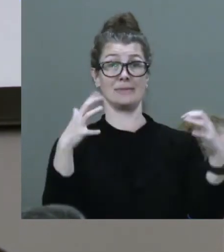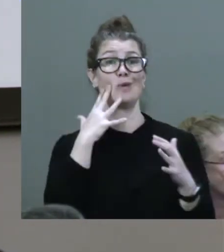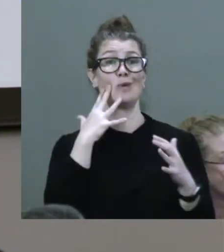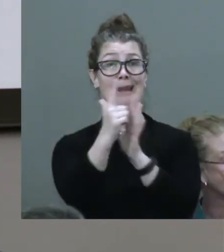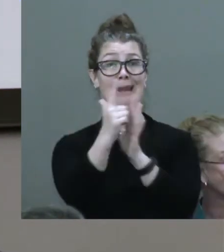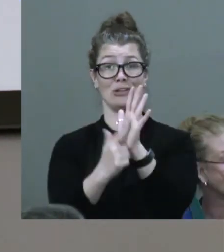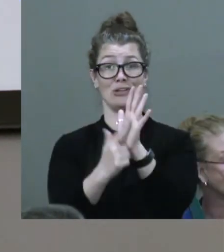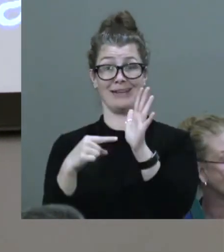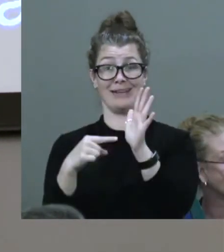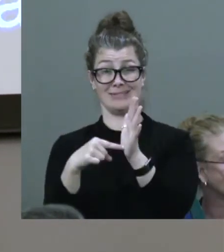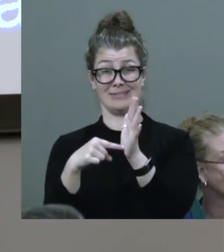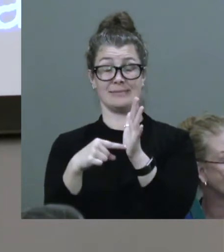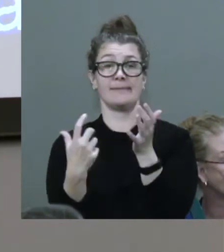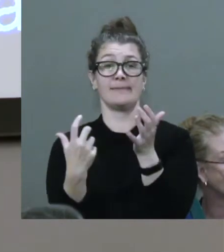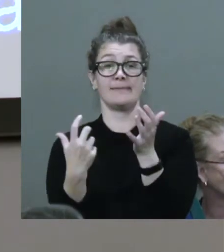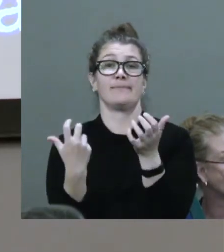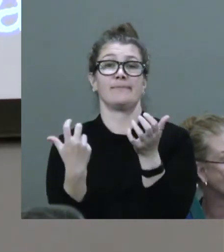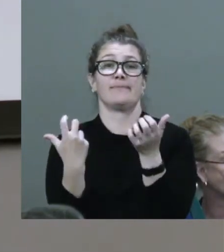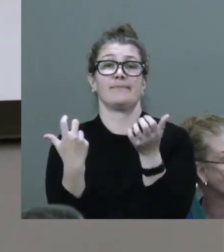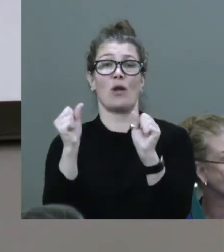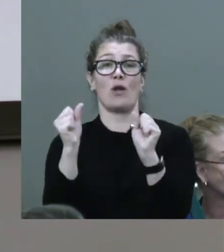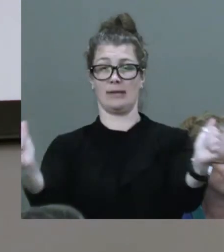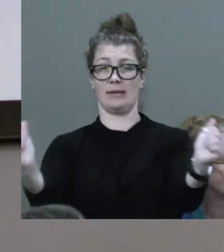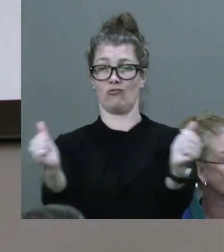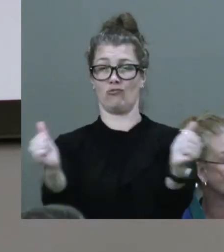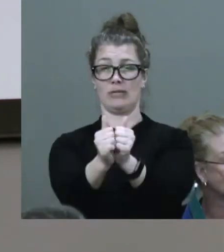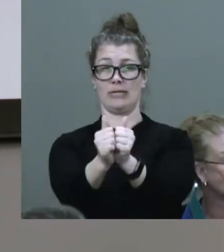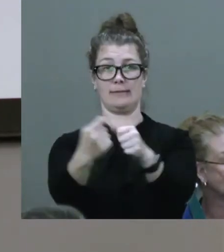was finally agreed to.